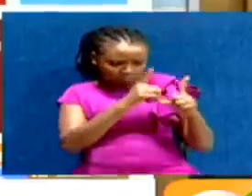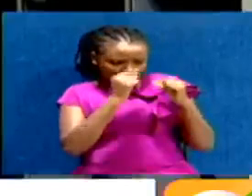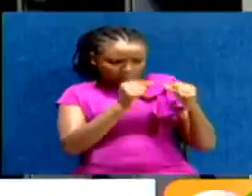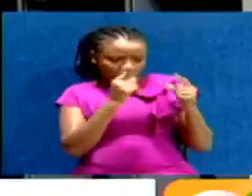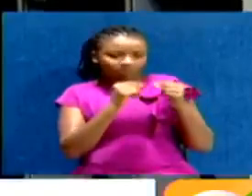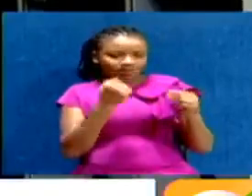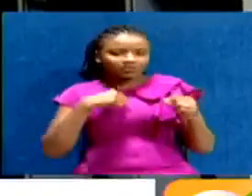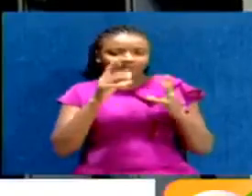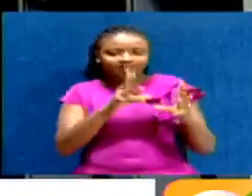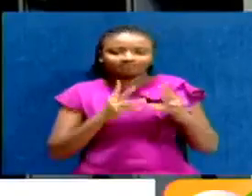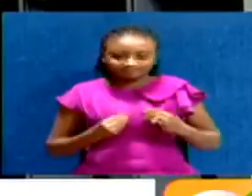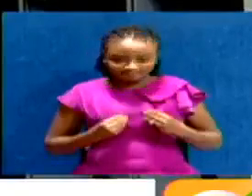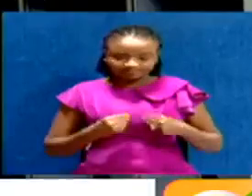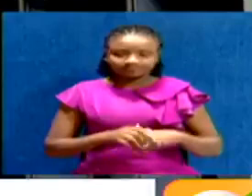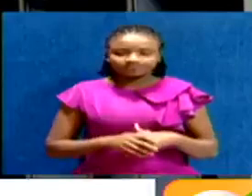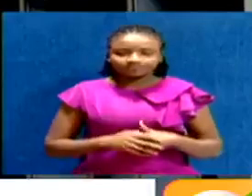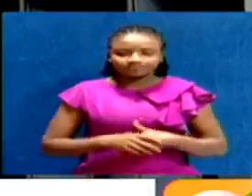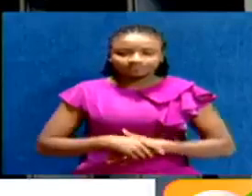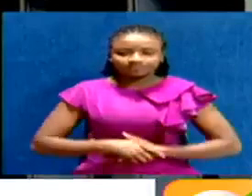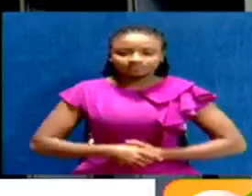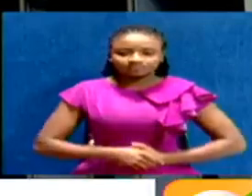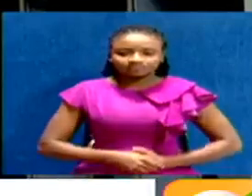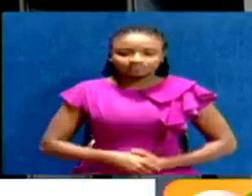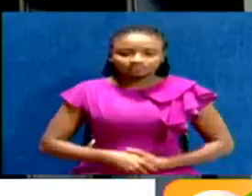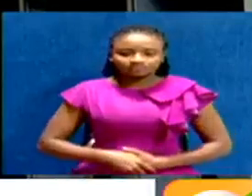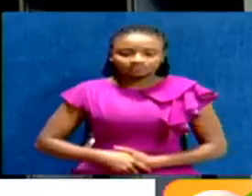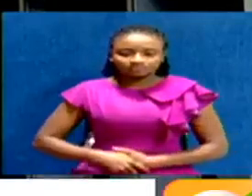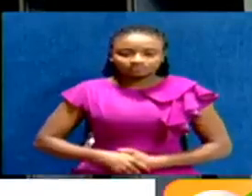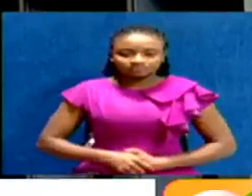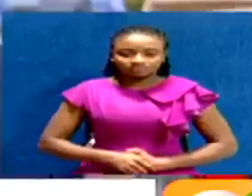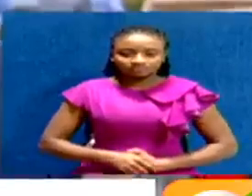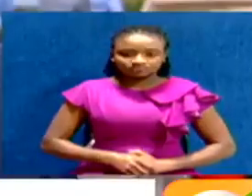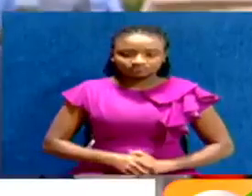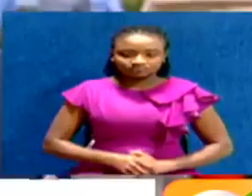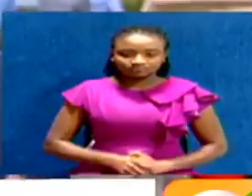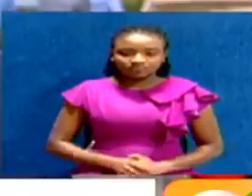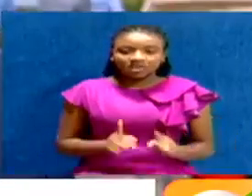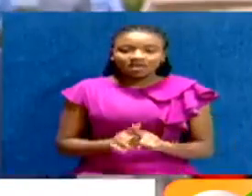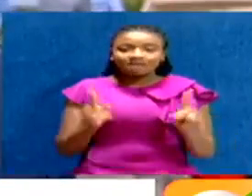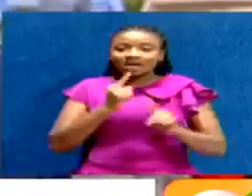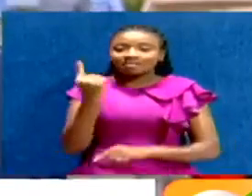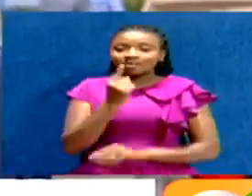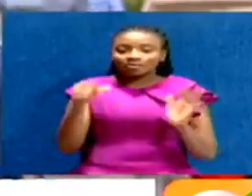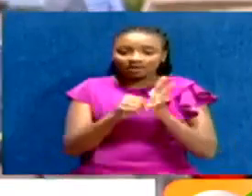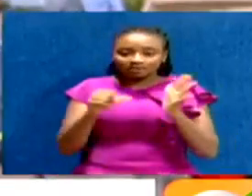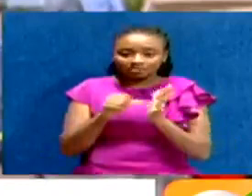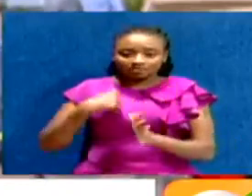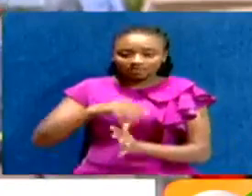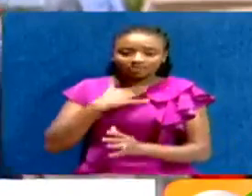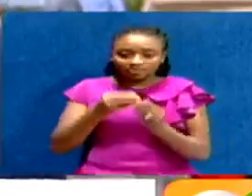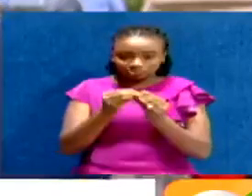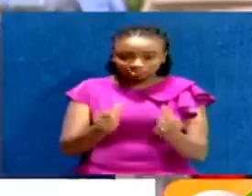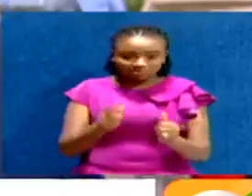in a submission to the team chaired by Kiani Member of Parliament Kanini Kega. The only issue that we want to tie up is